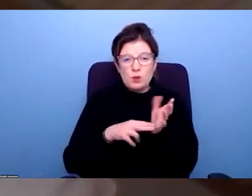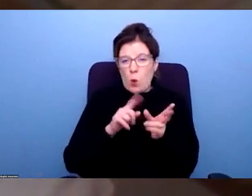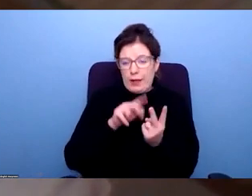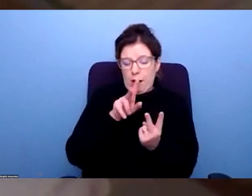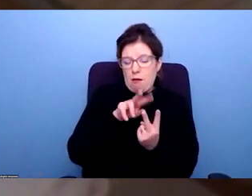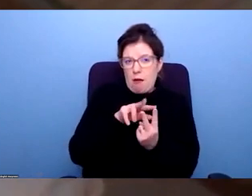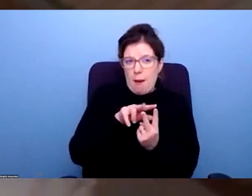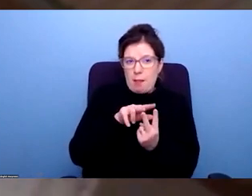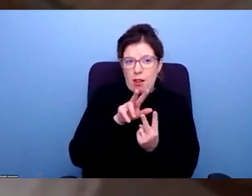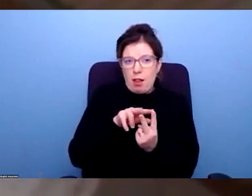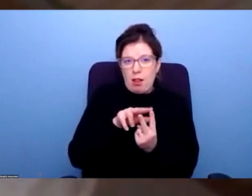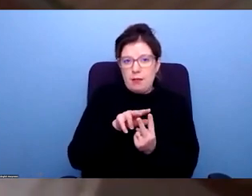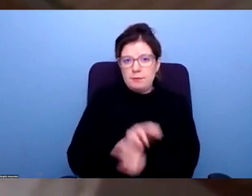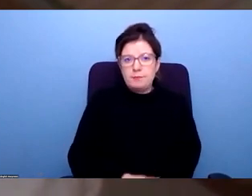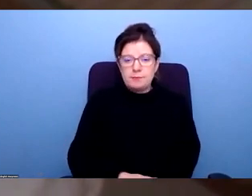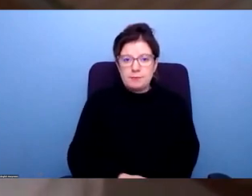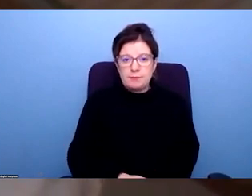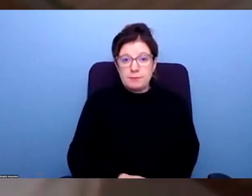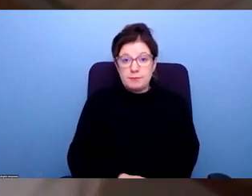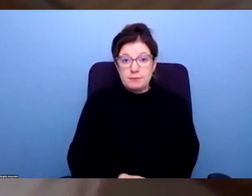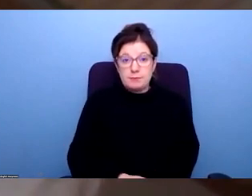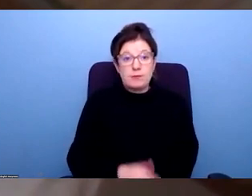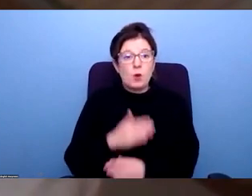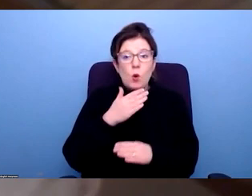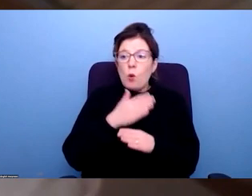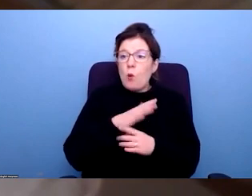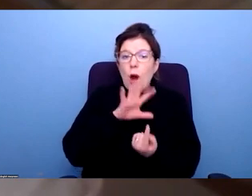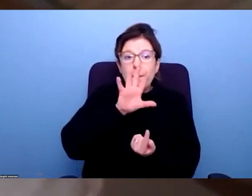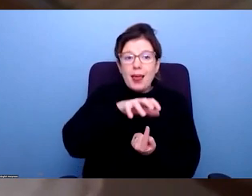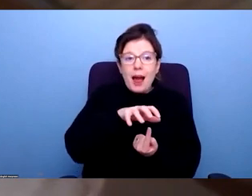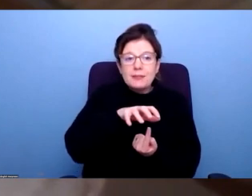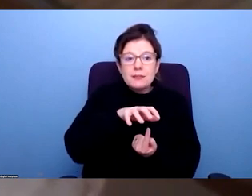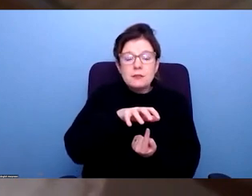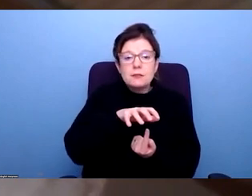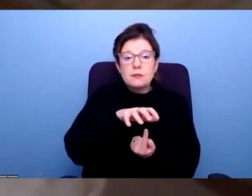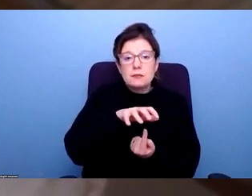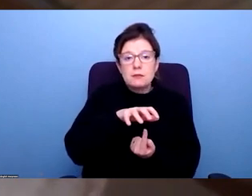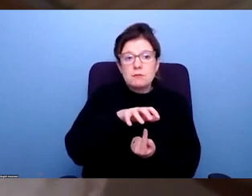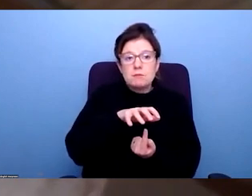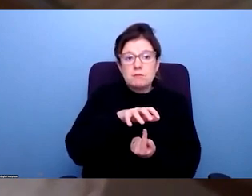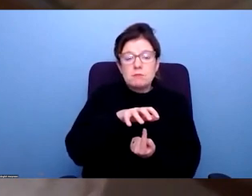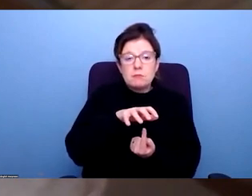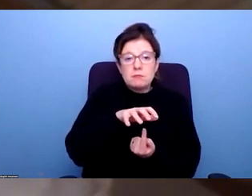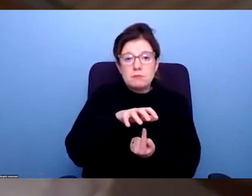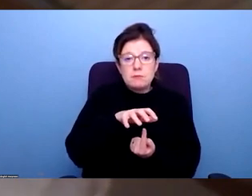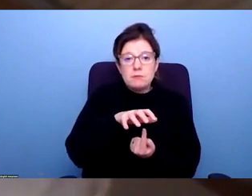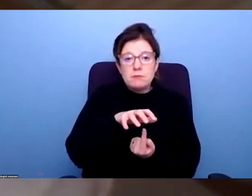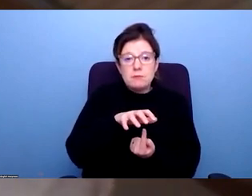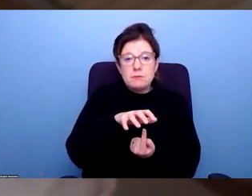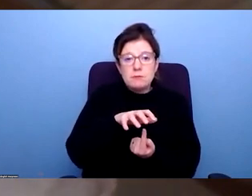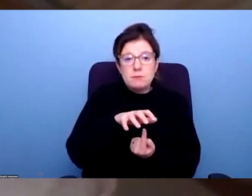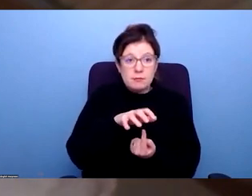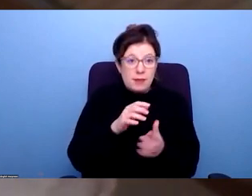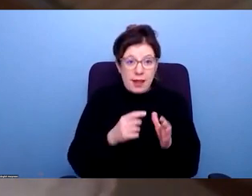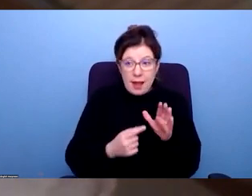is that I think, if we're thinking about workplaces, I think, you know, shining a light on this